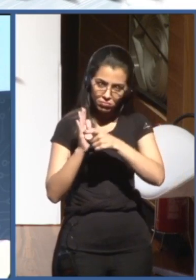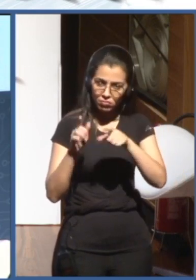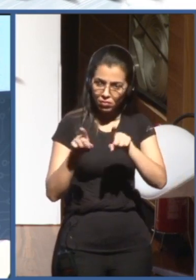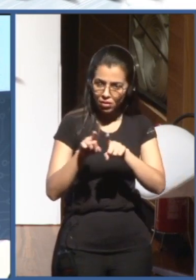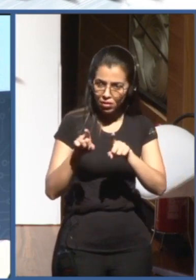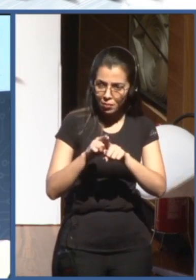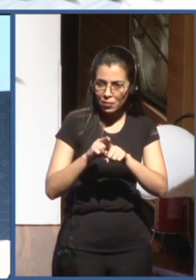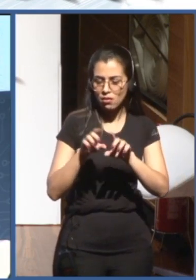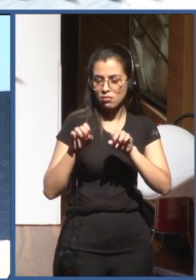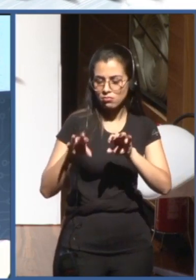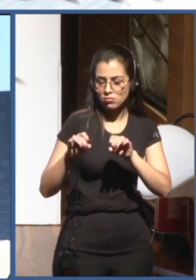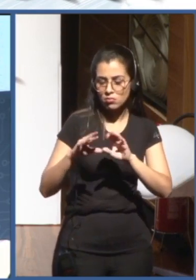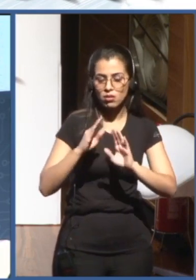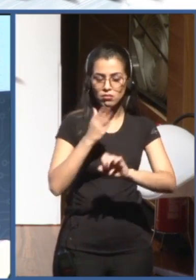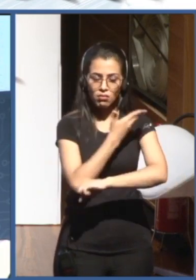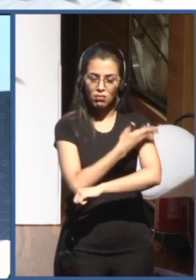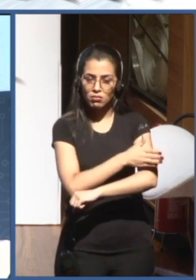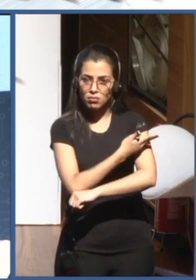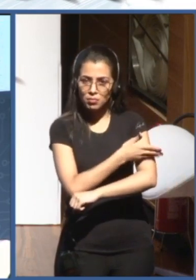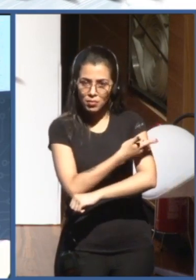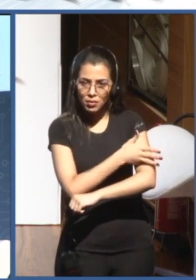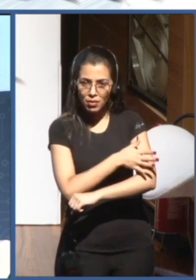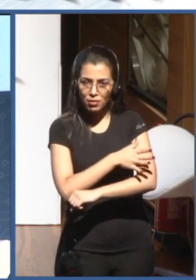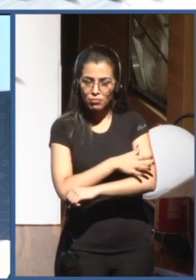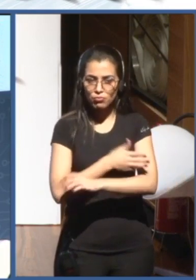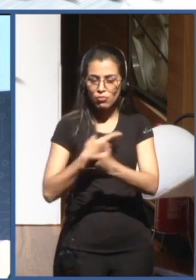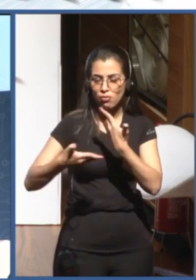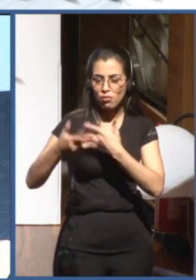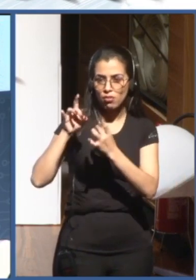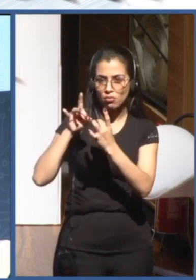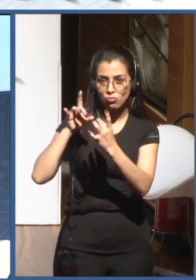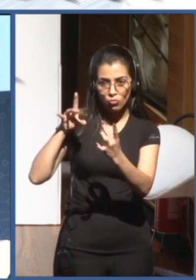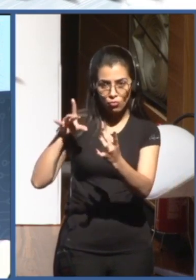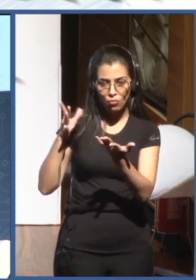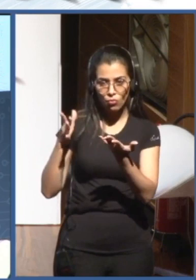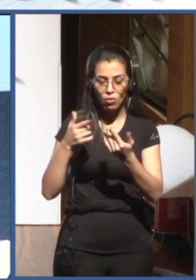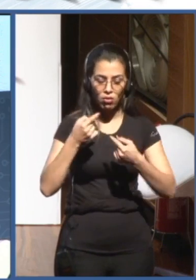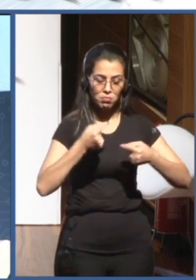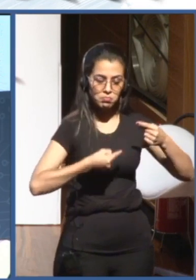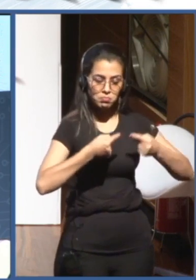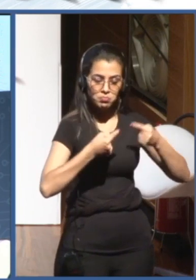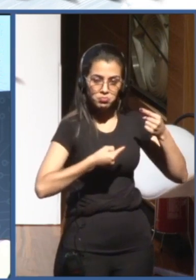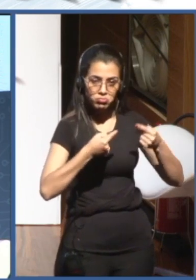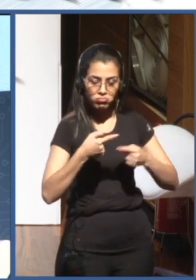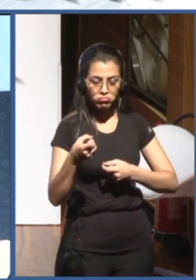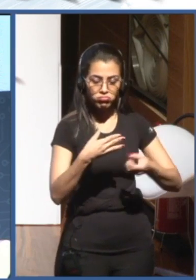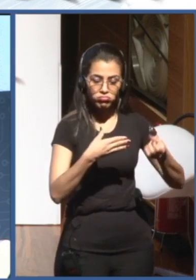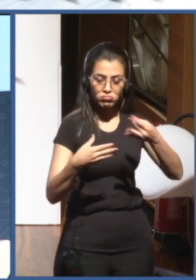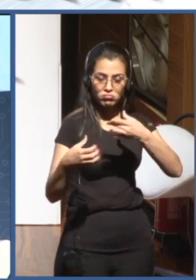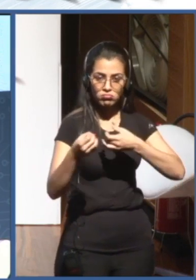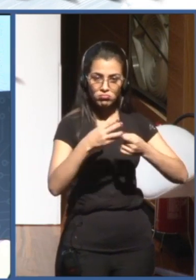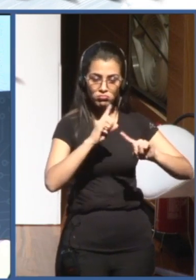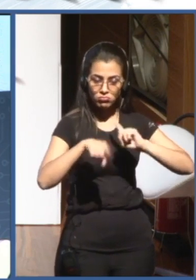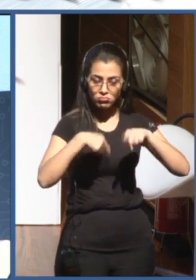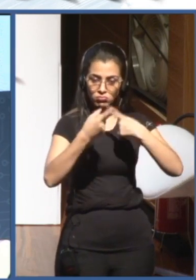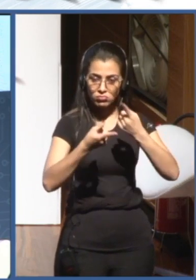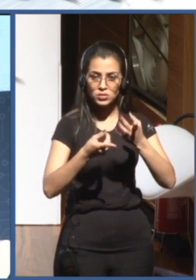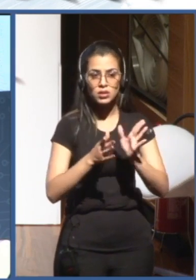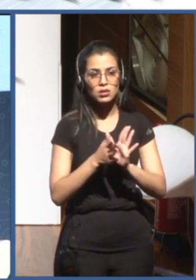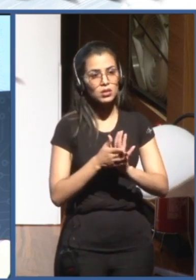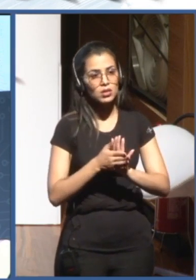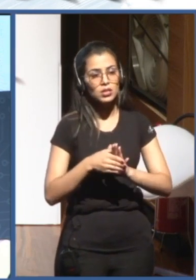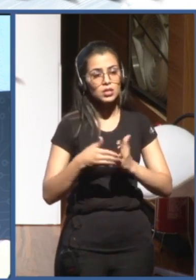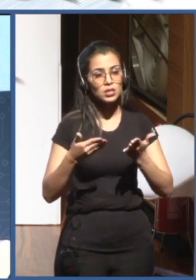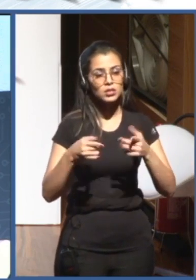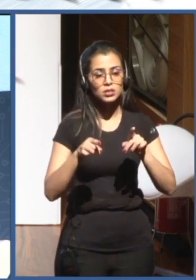Then, of course, also on policy innovations. And last but not least, outreach